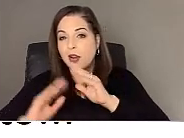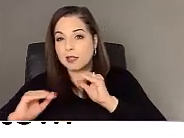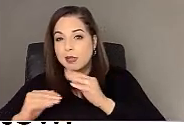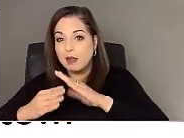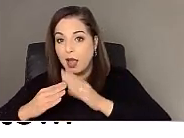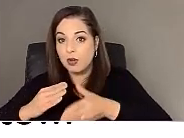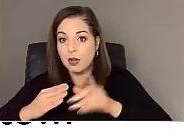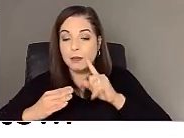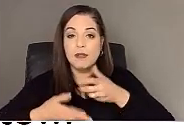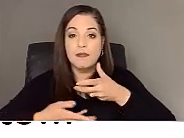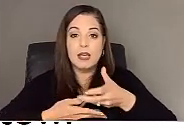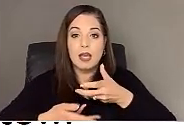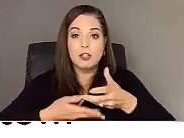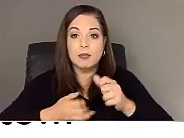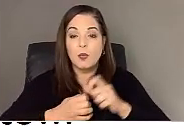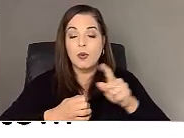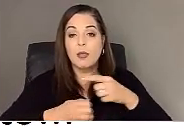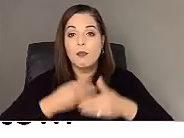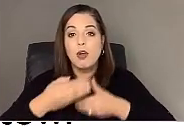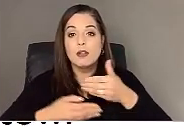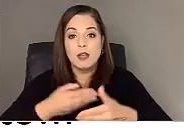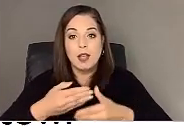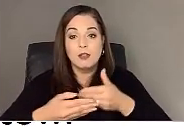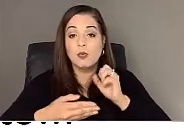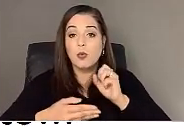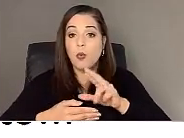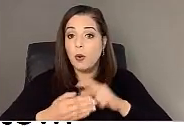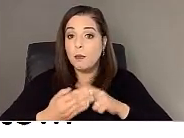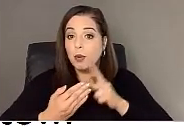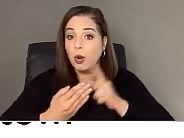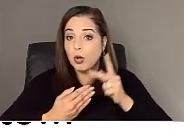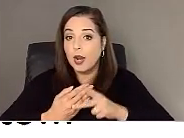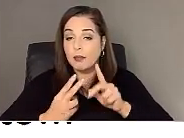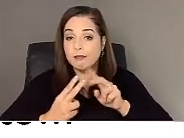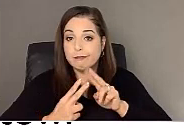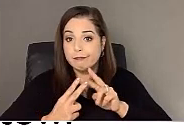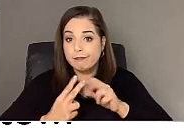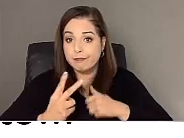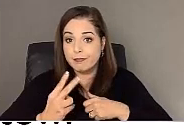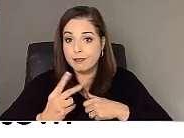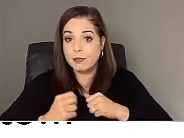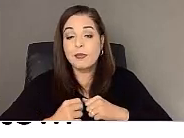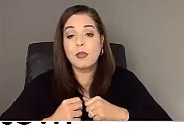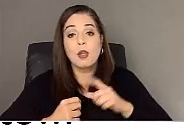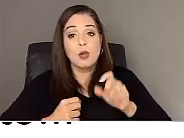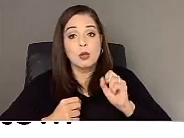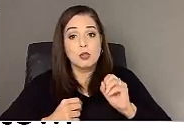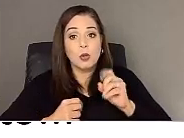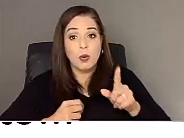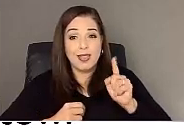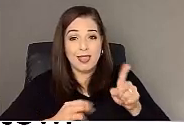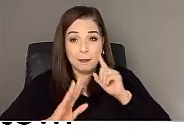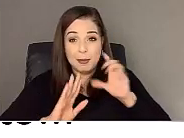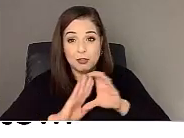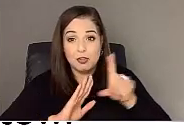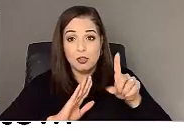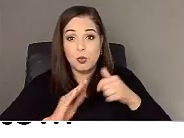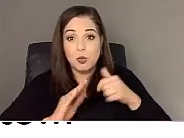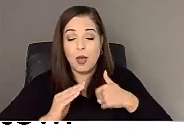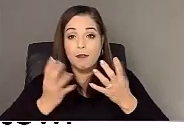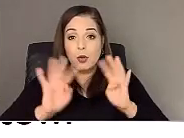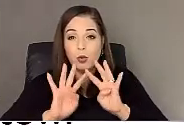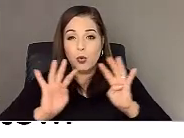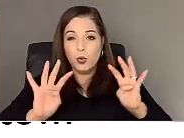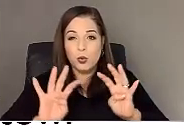of engaging in a process or a program. Um, um, and so in the picture, there's a group of, I think